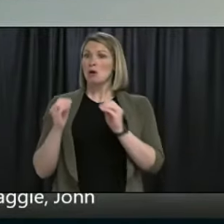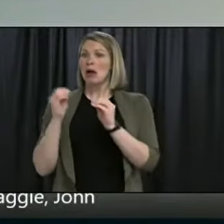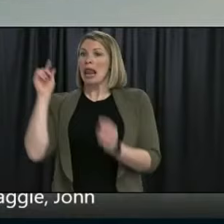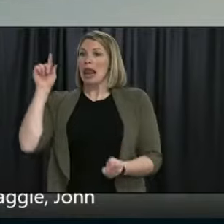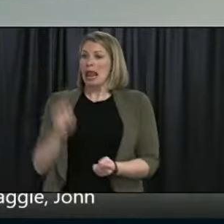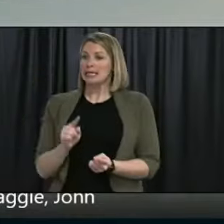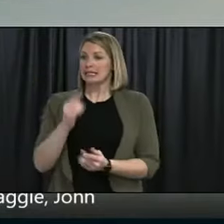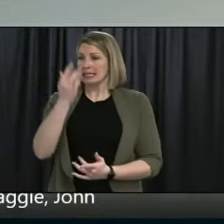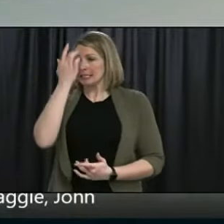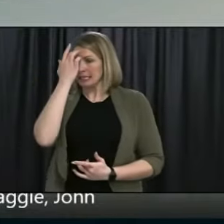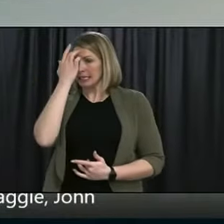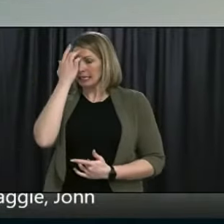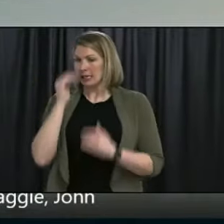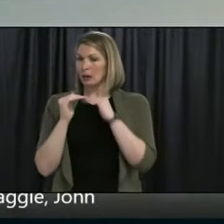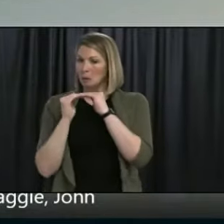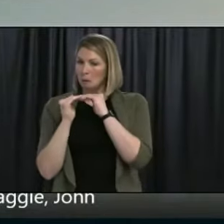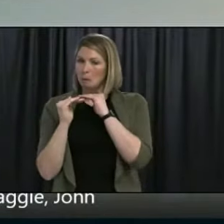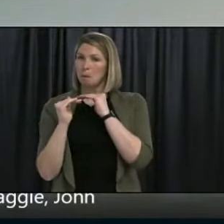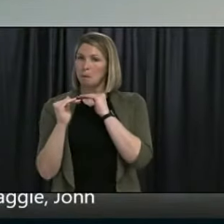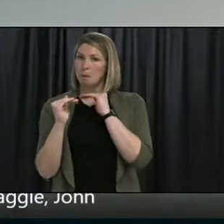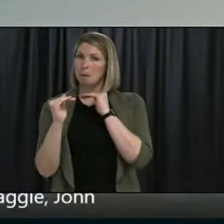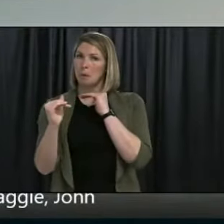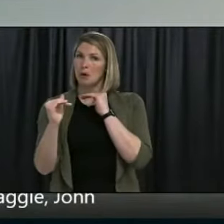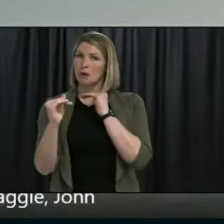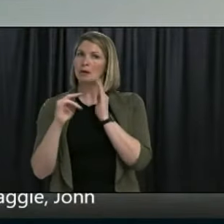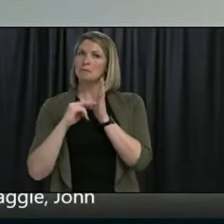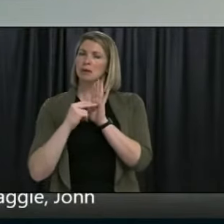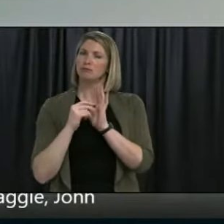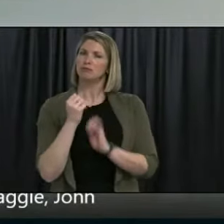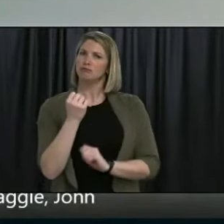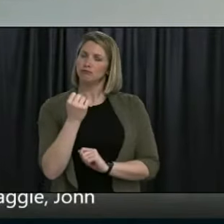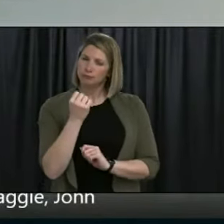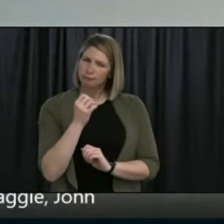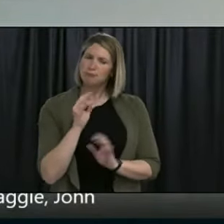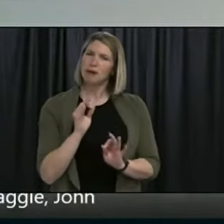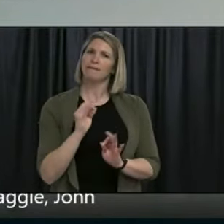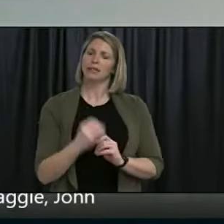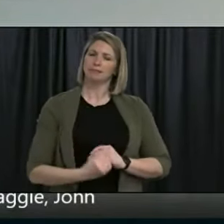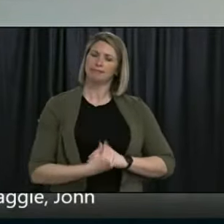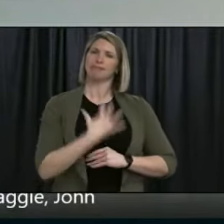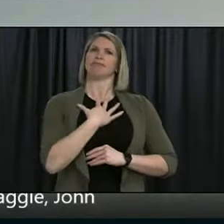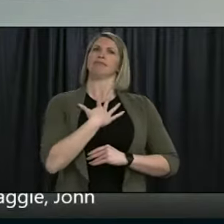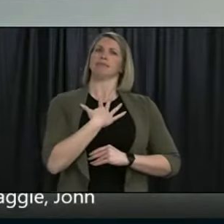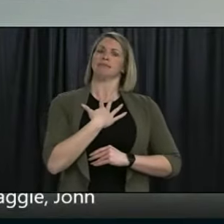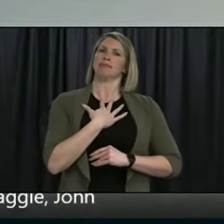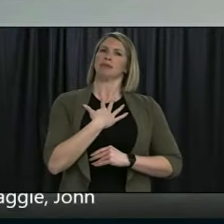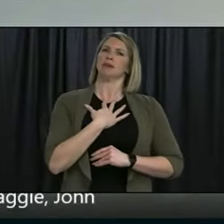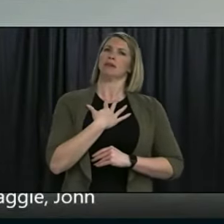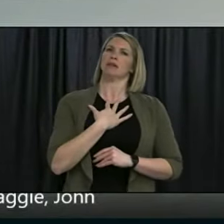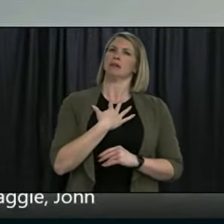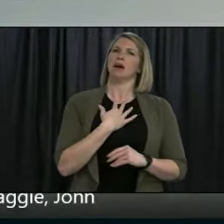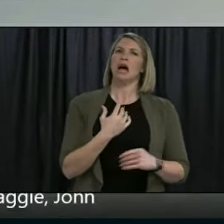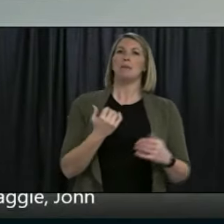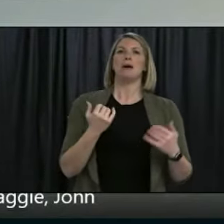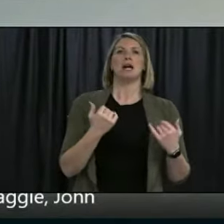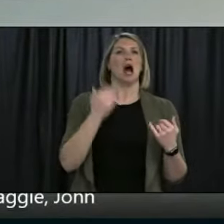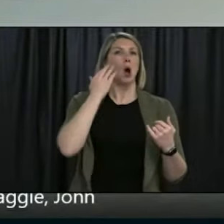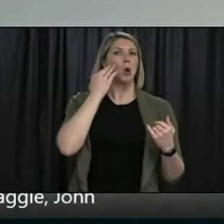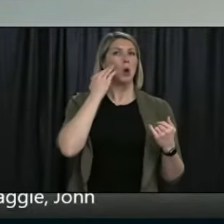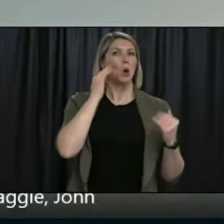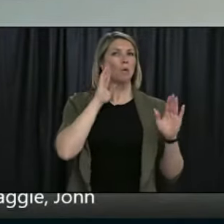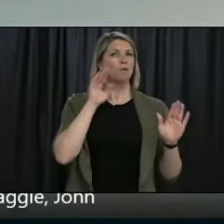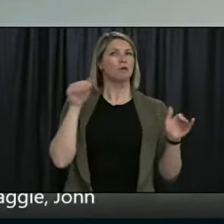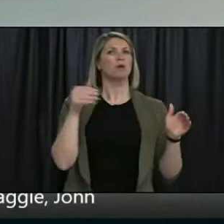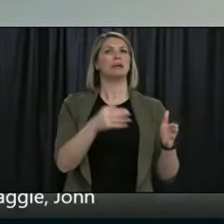think it is time to look up a little bit and bear in mind Dr. Fitzgerald's advice about the present. But I think the new